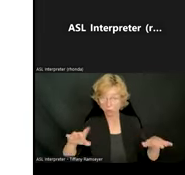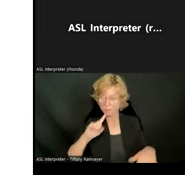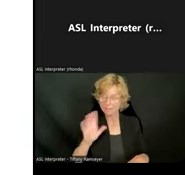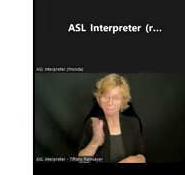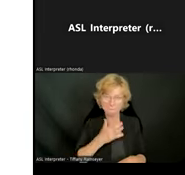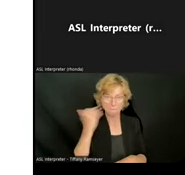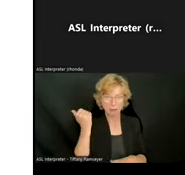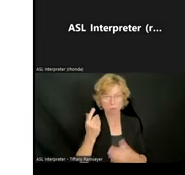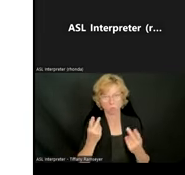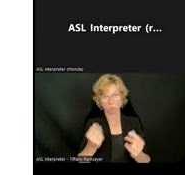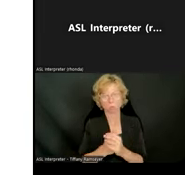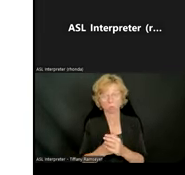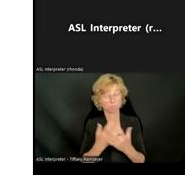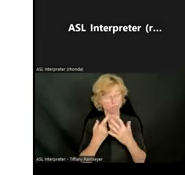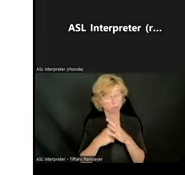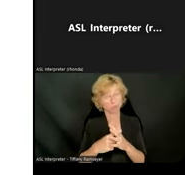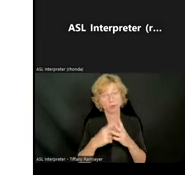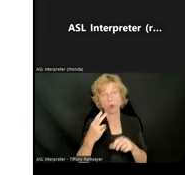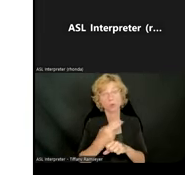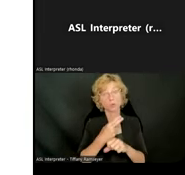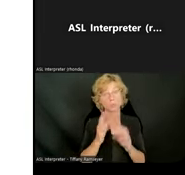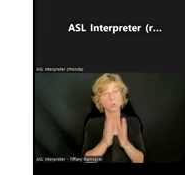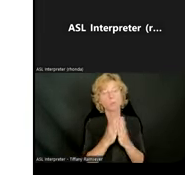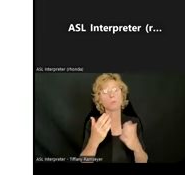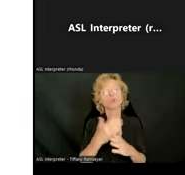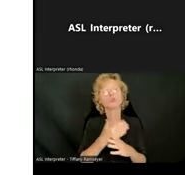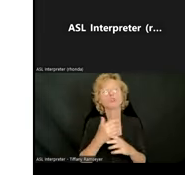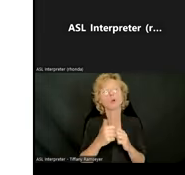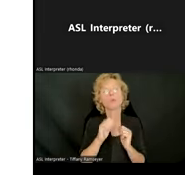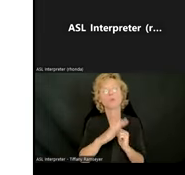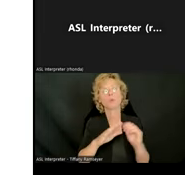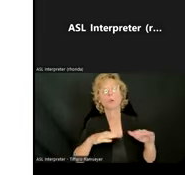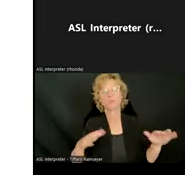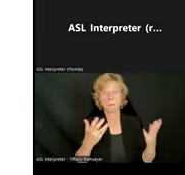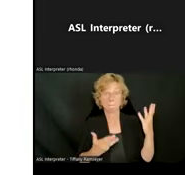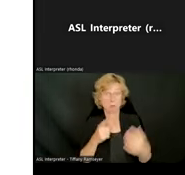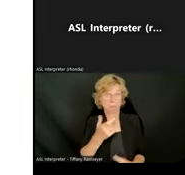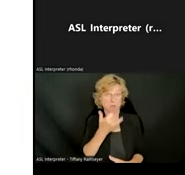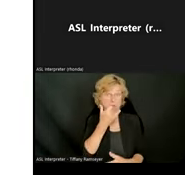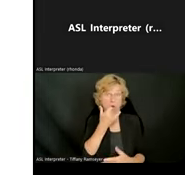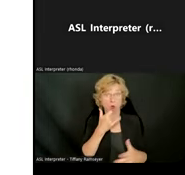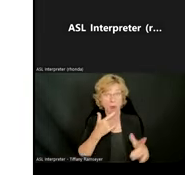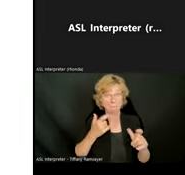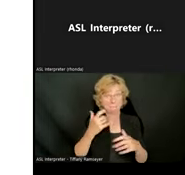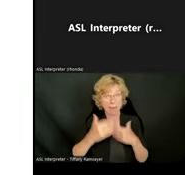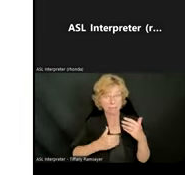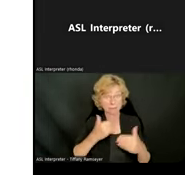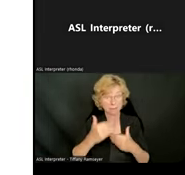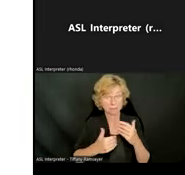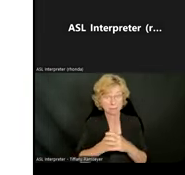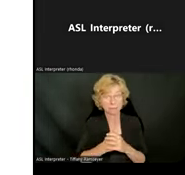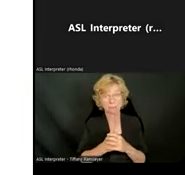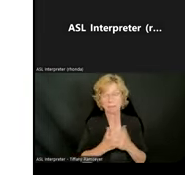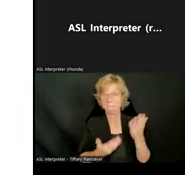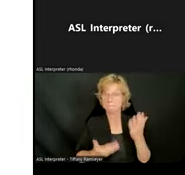using Bookshare with your child, because perhaps the pace that you're reading at is the wrong pace for your child. Or perhaps they need you to